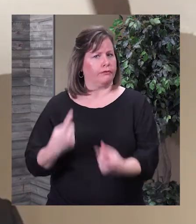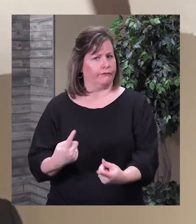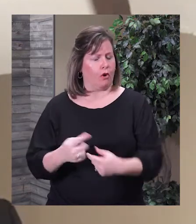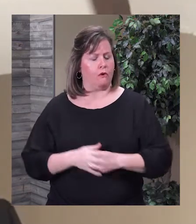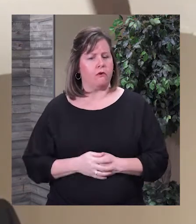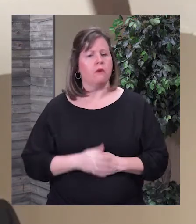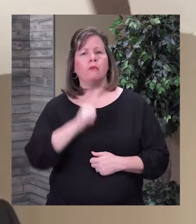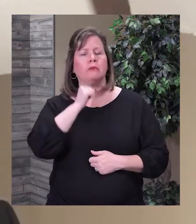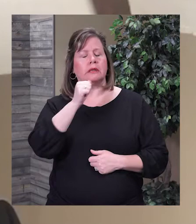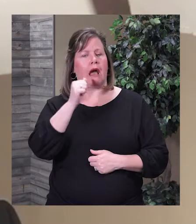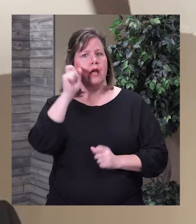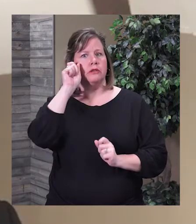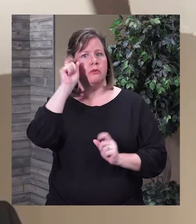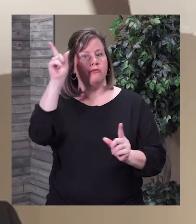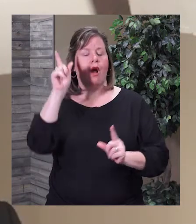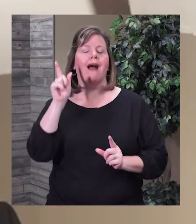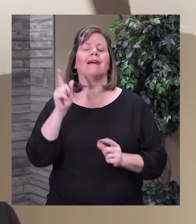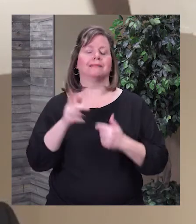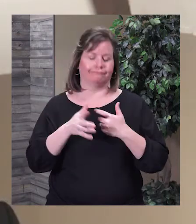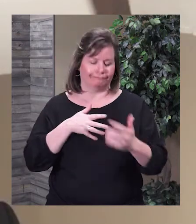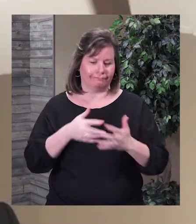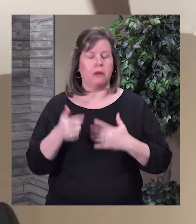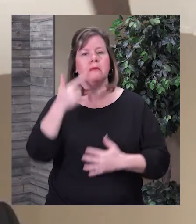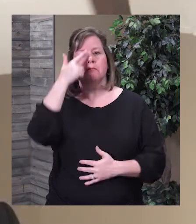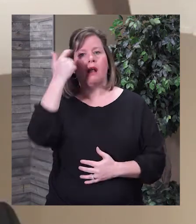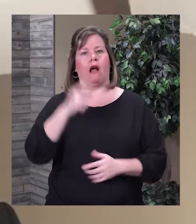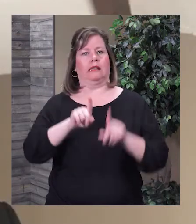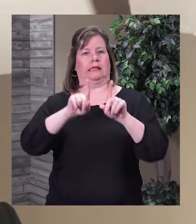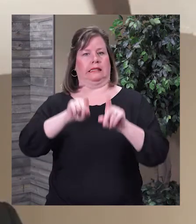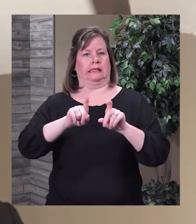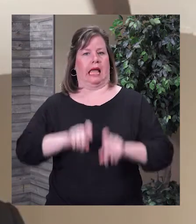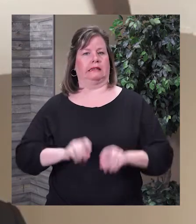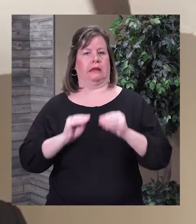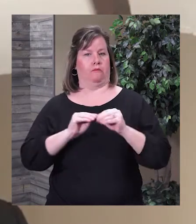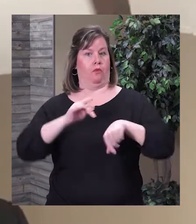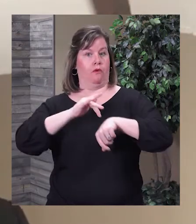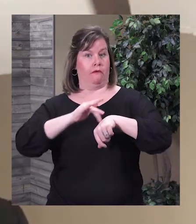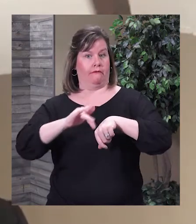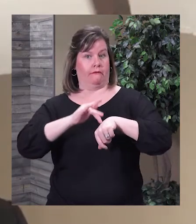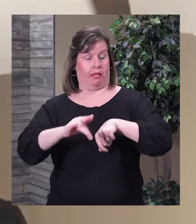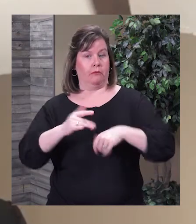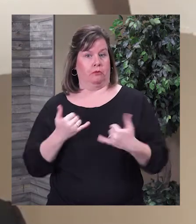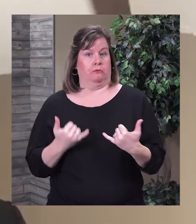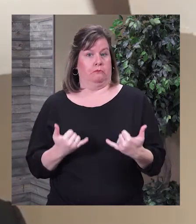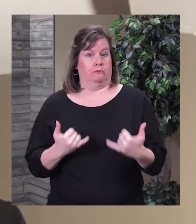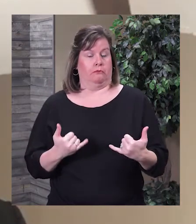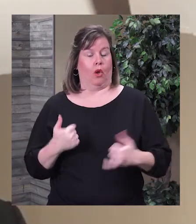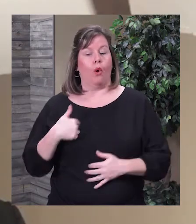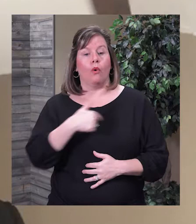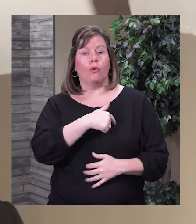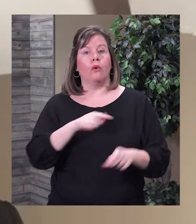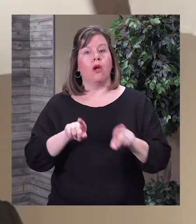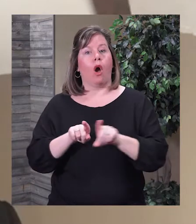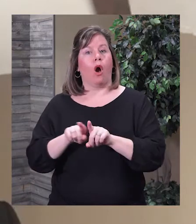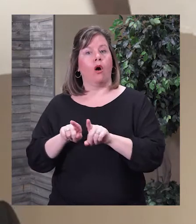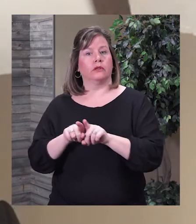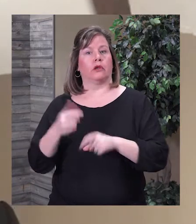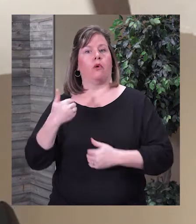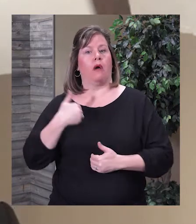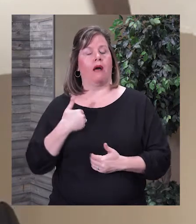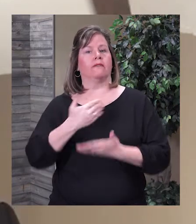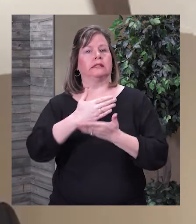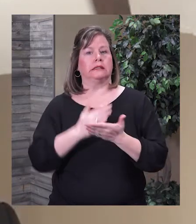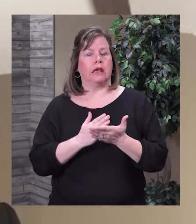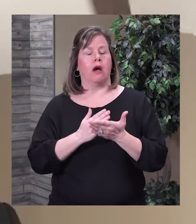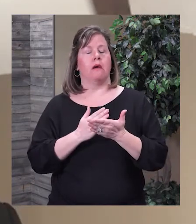surprise us though because testing is becoming much more readily available. We know that we're also seeing some small